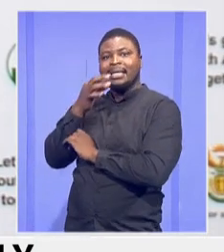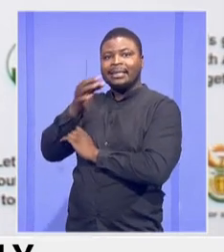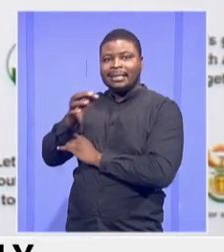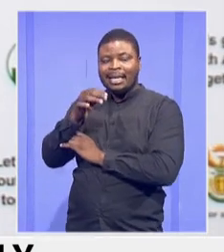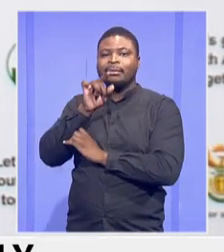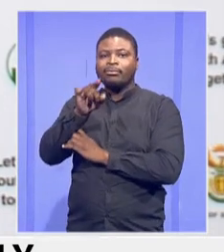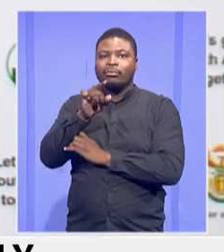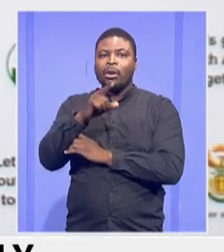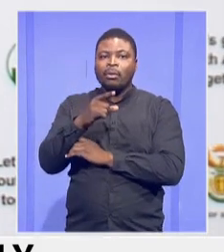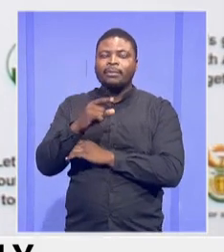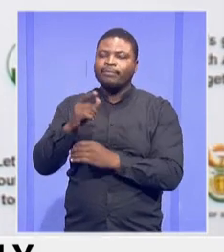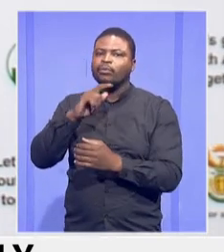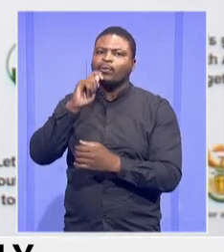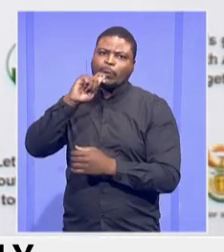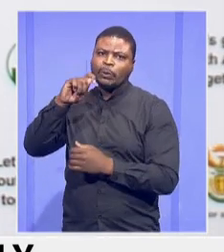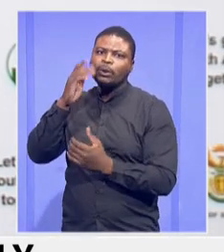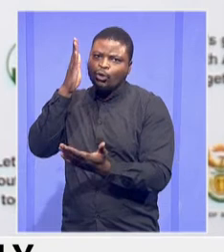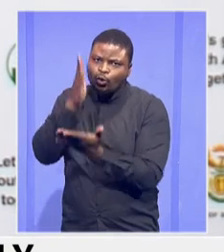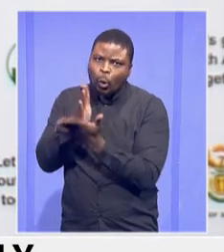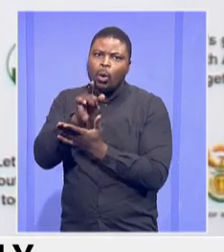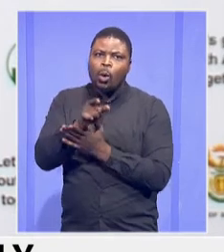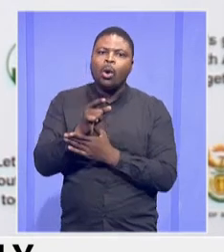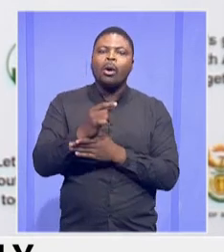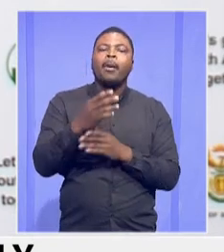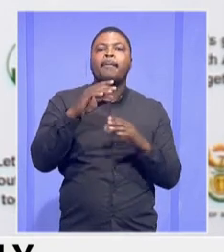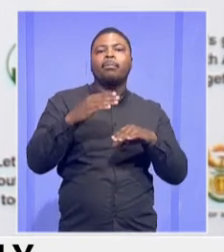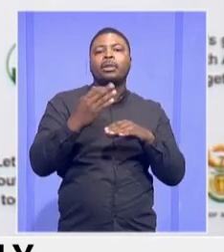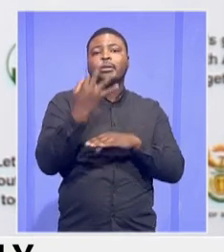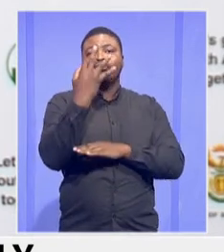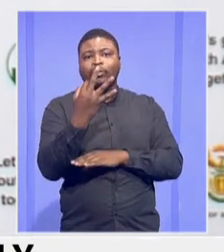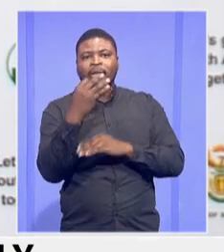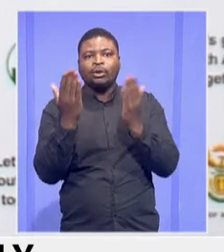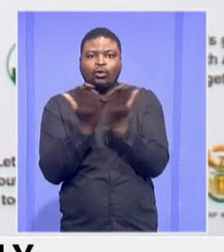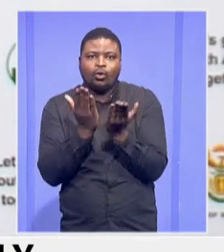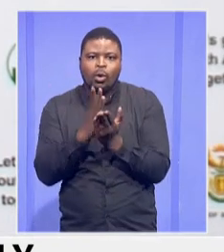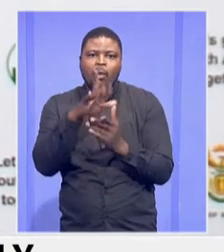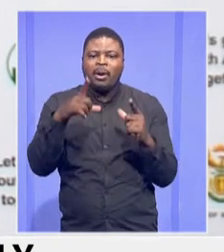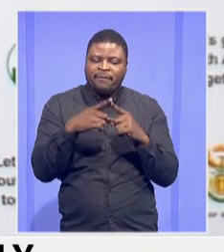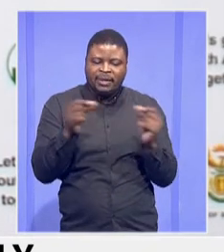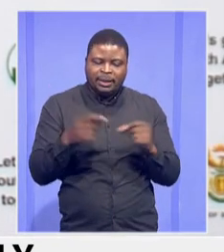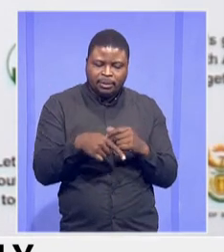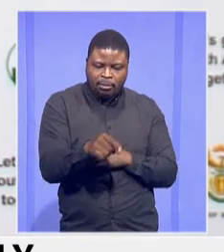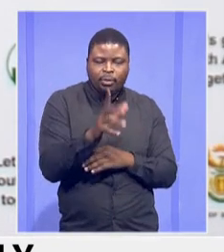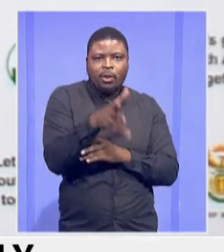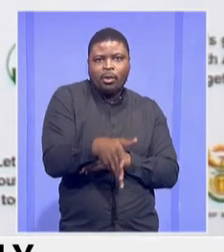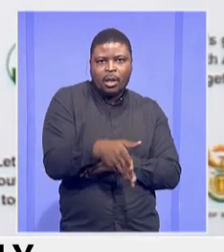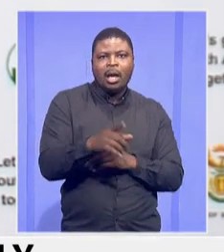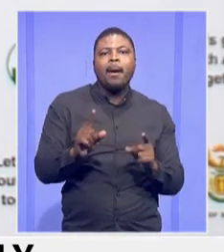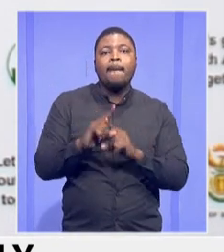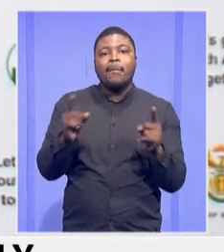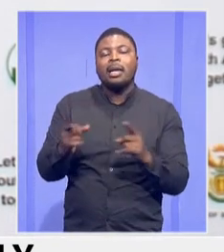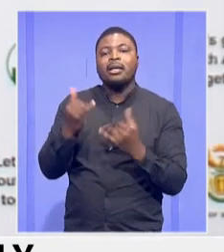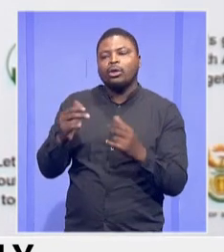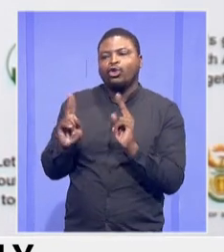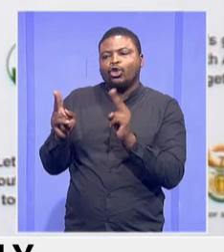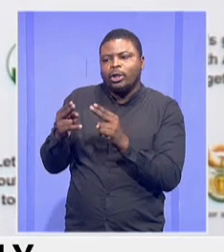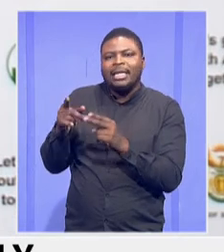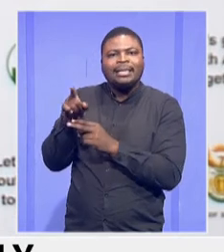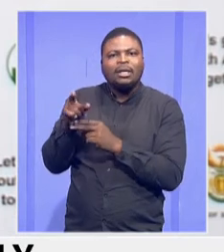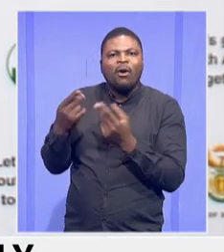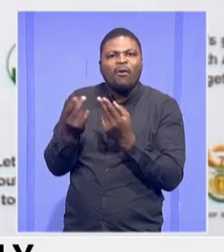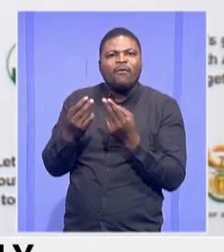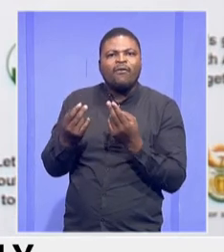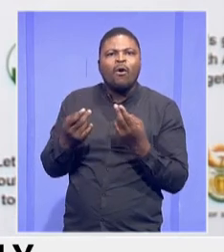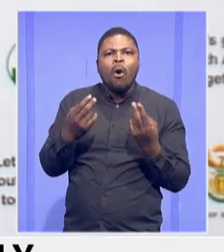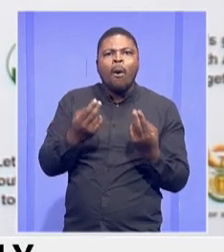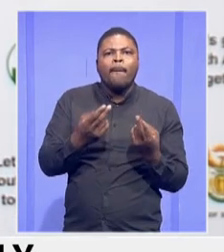are definitely going to be completed. There are challenges with the provision of some materials, and they've managed